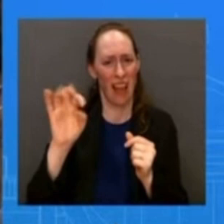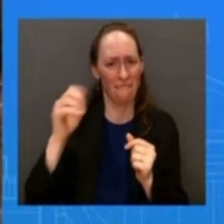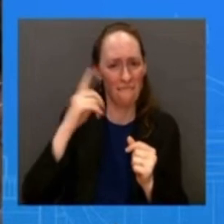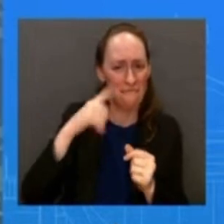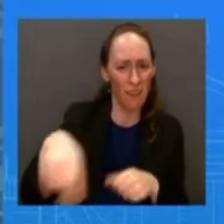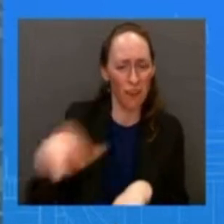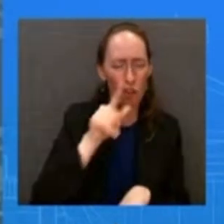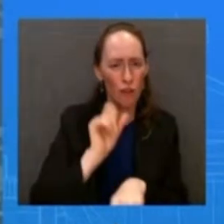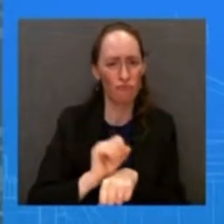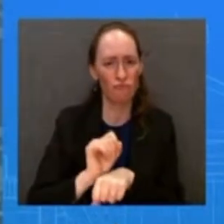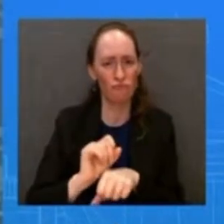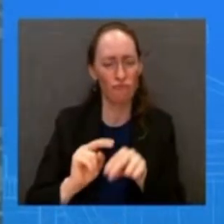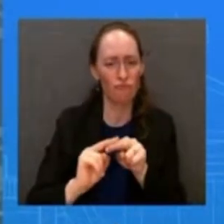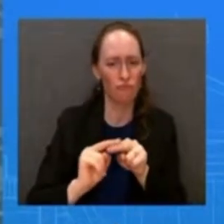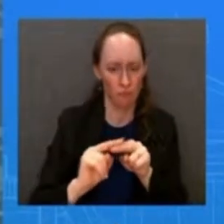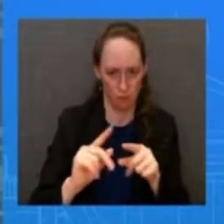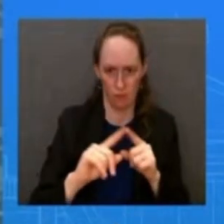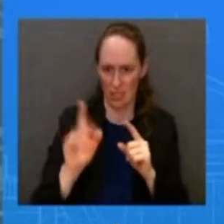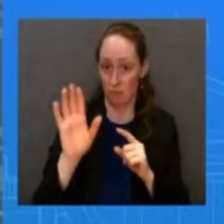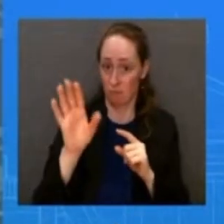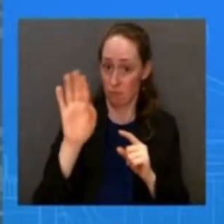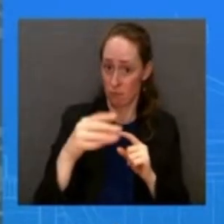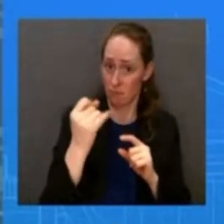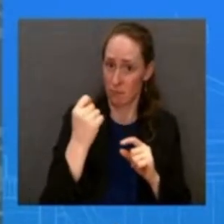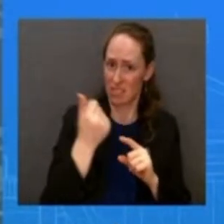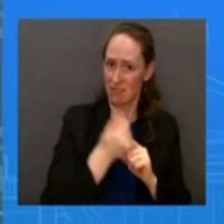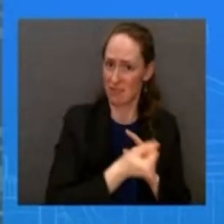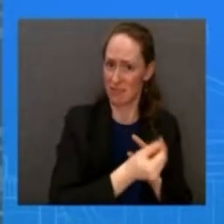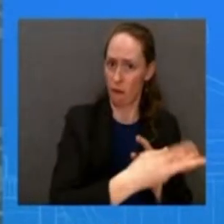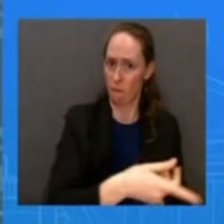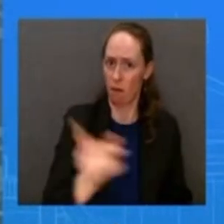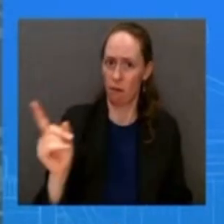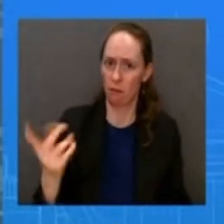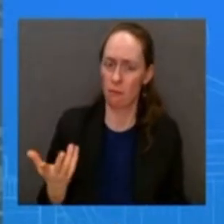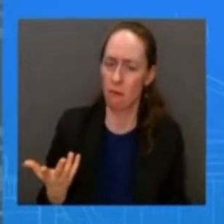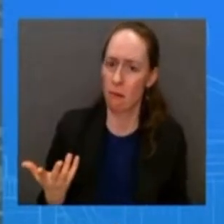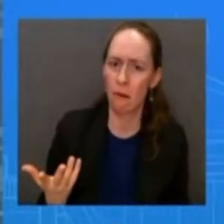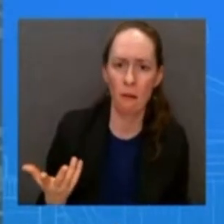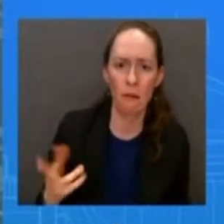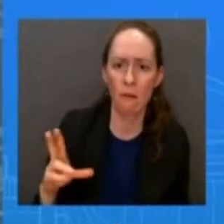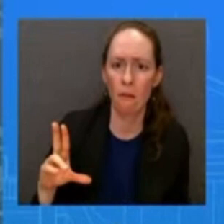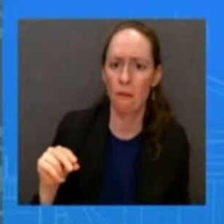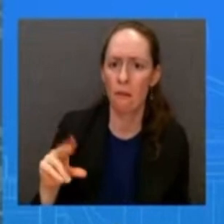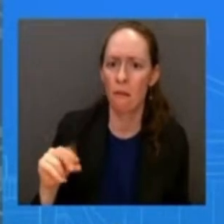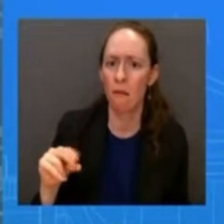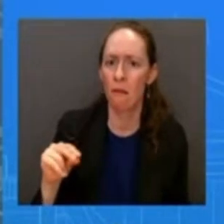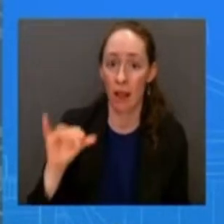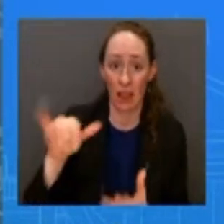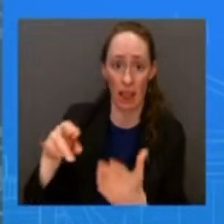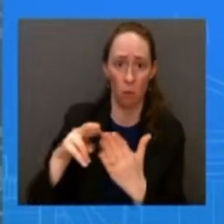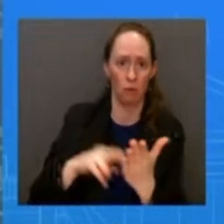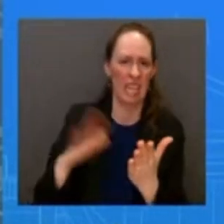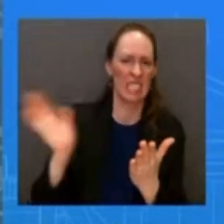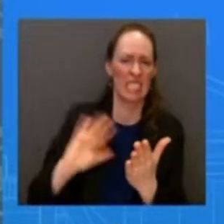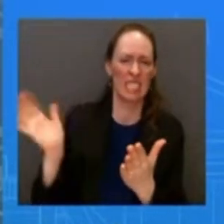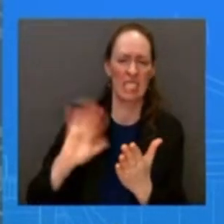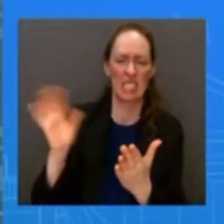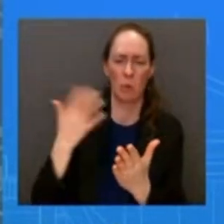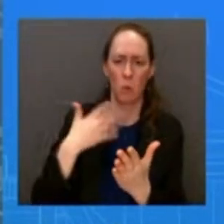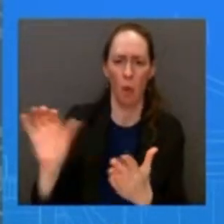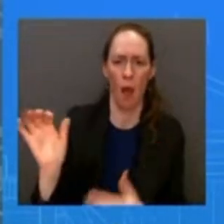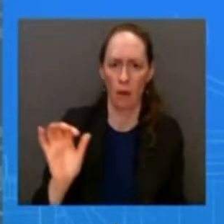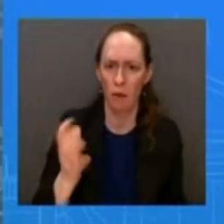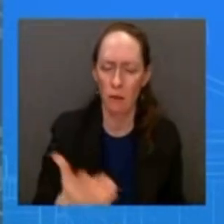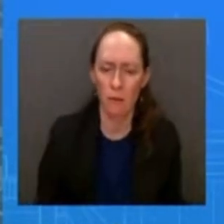that's a very good question i have not heard about the letter so i would need to check in with the team about the letter what it says and how we're going to potentially